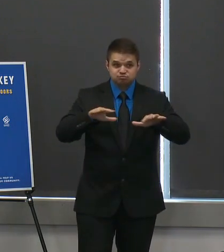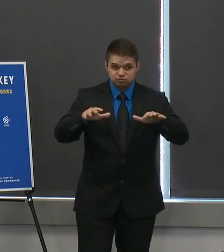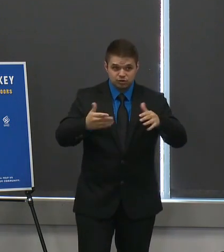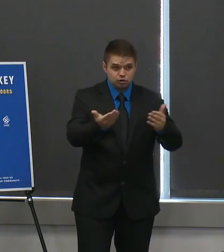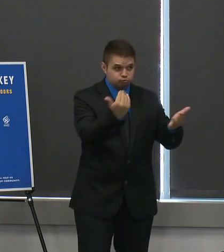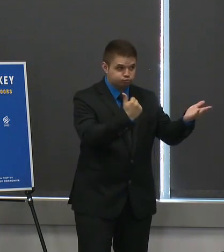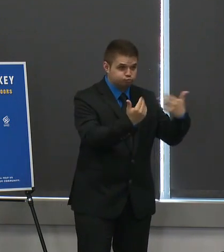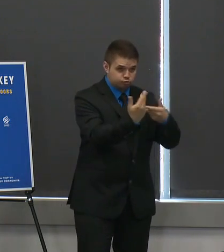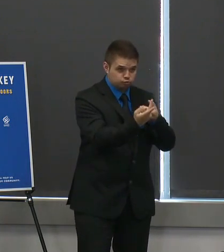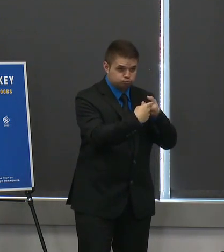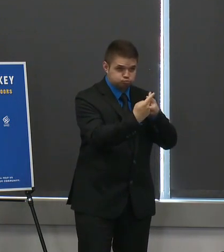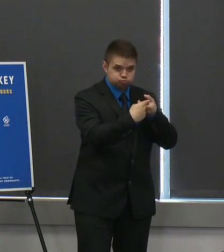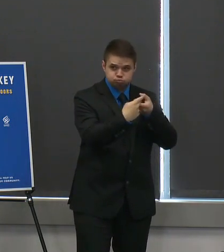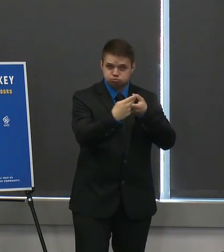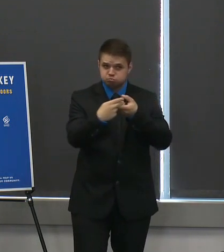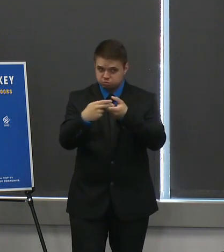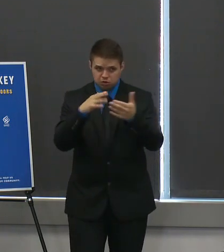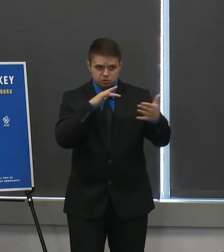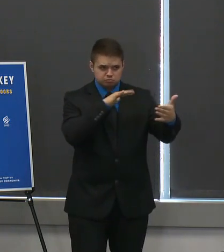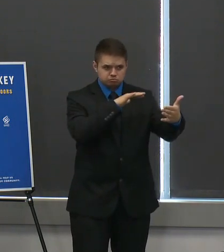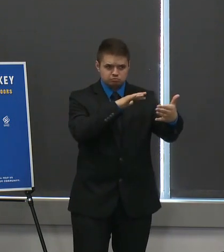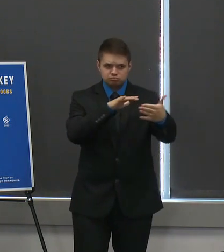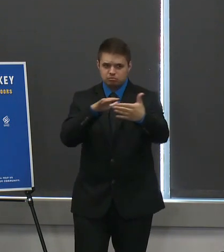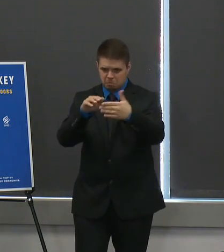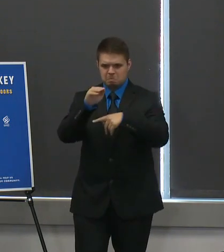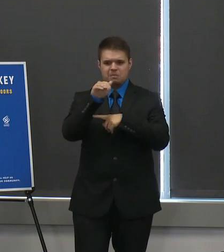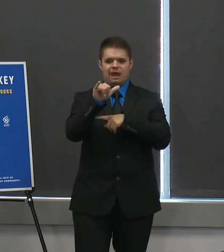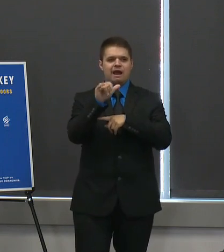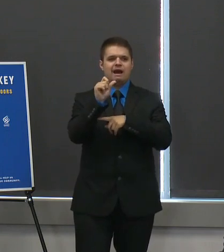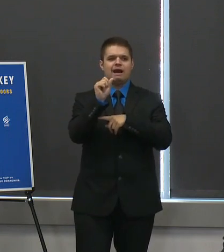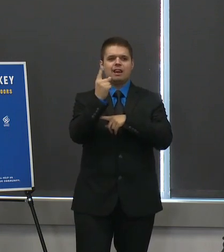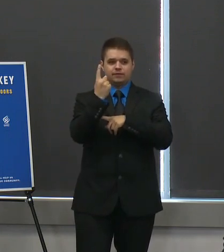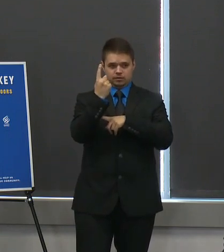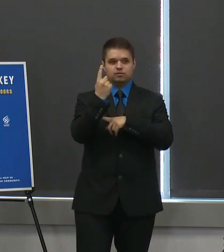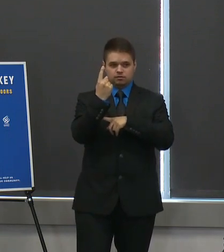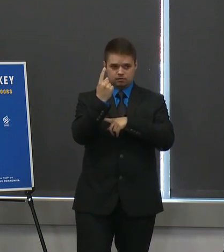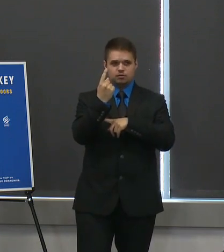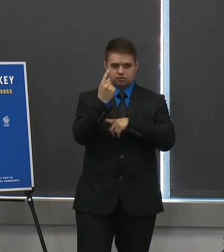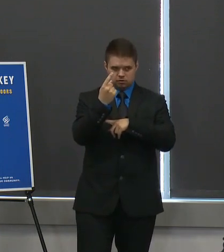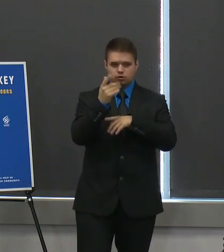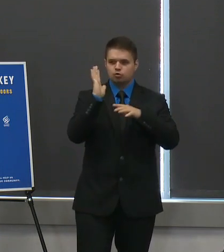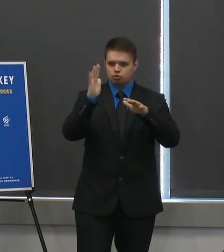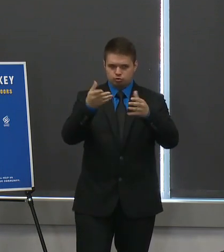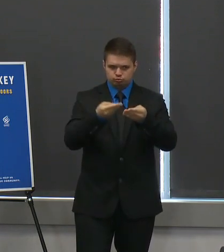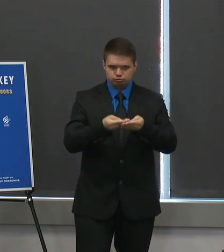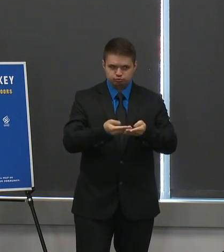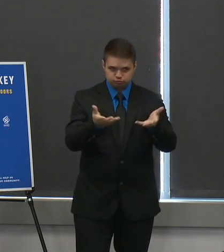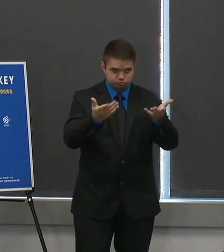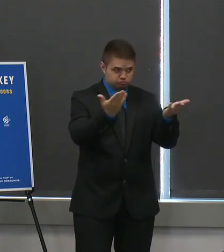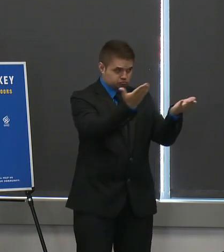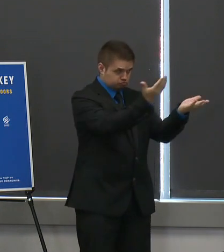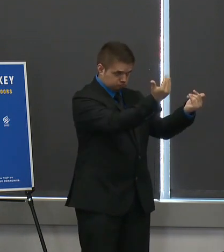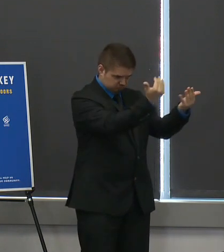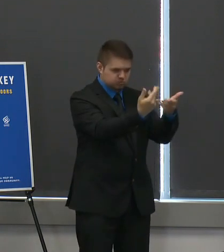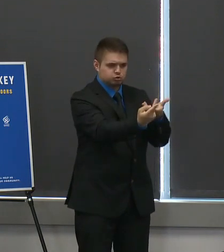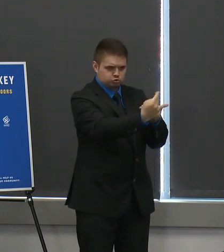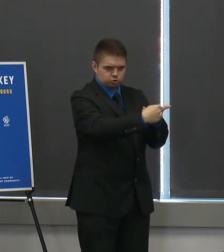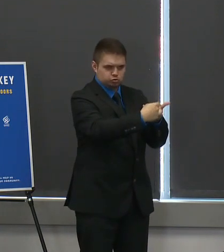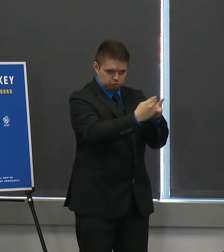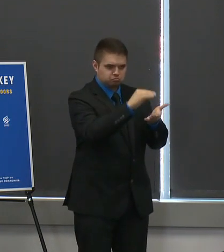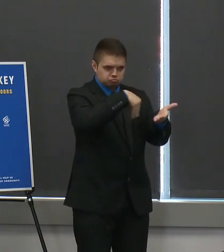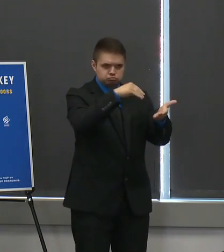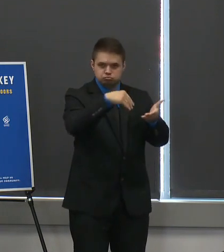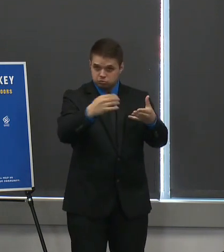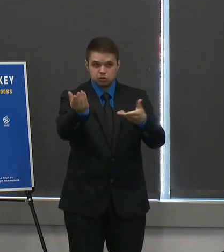participate by uh may 11 or at least the week of may 11. i would also say before turning it over to dr bangsburg that